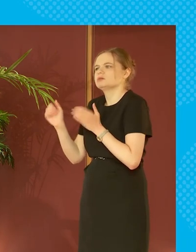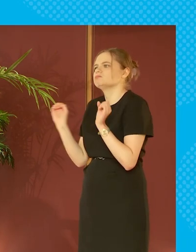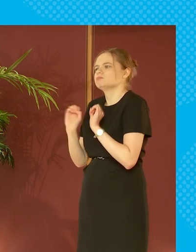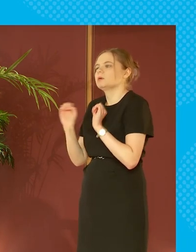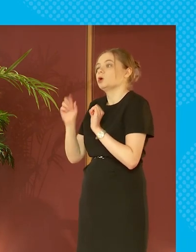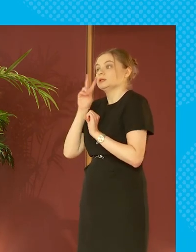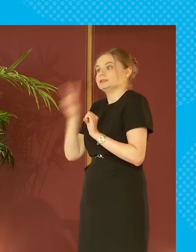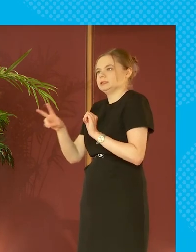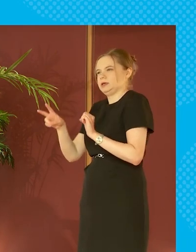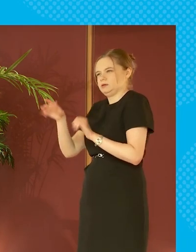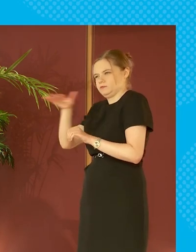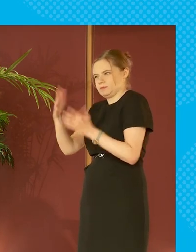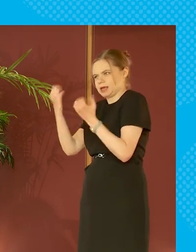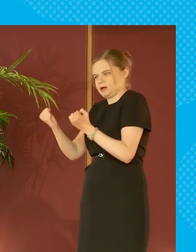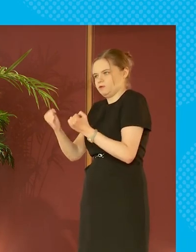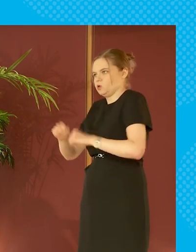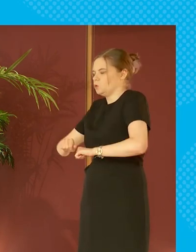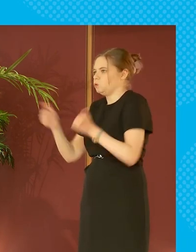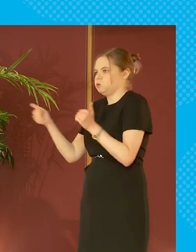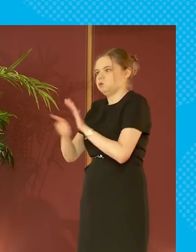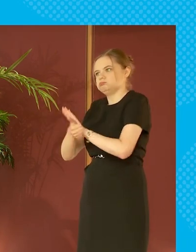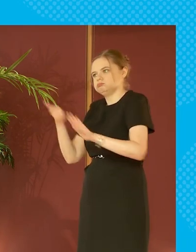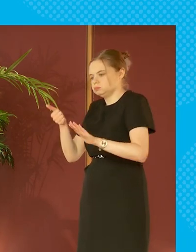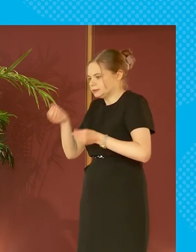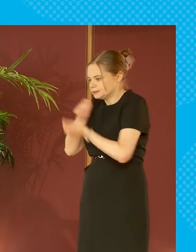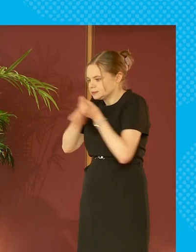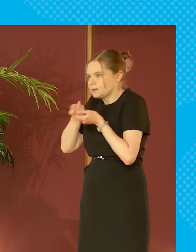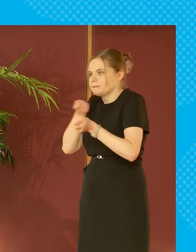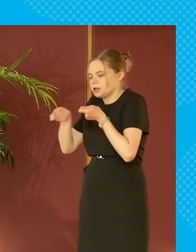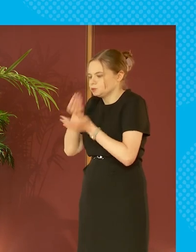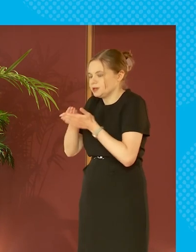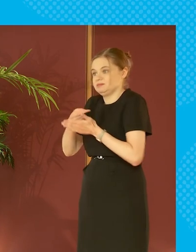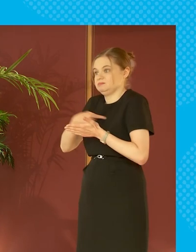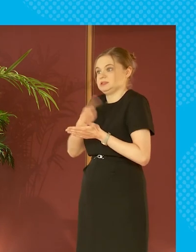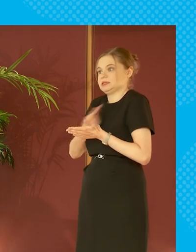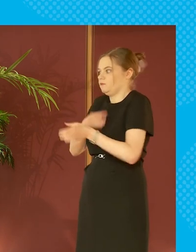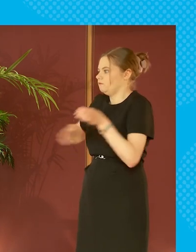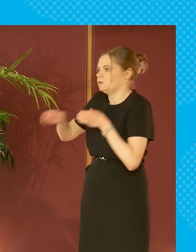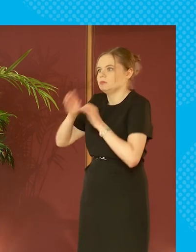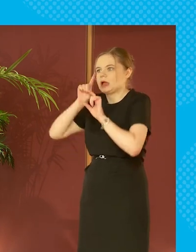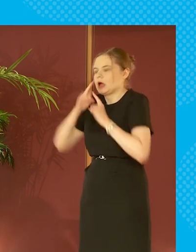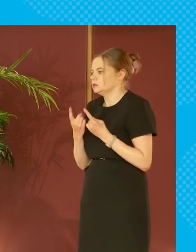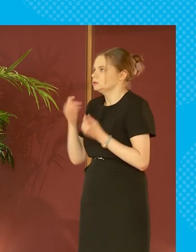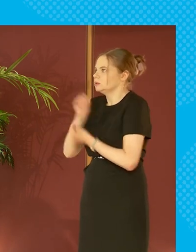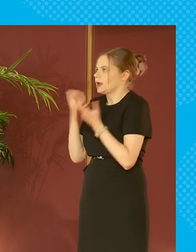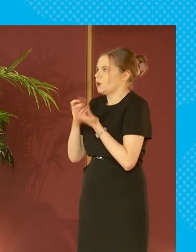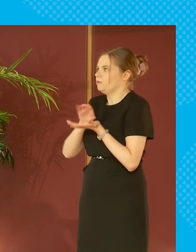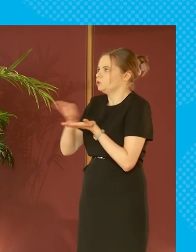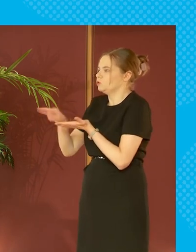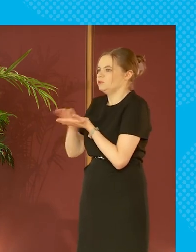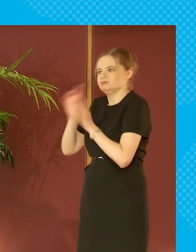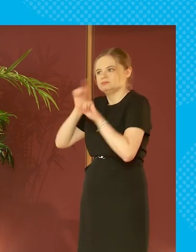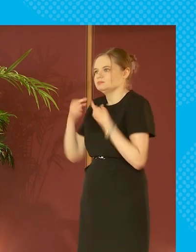most incredible financial management skills do you know i couldn't work out how to make that money go as far as the